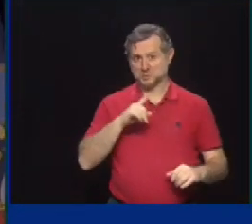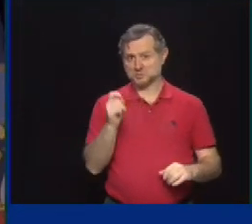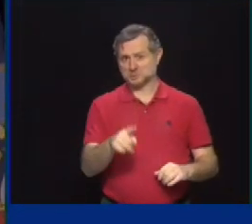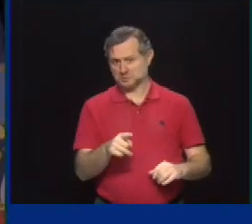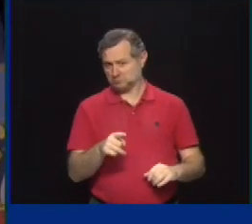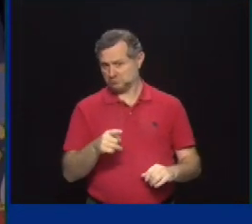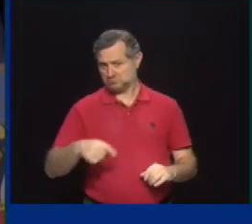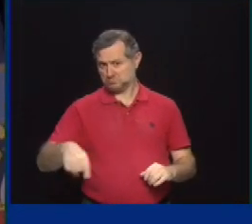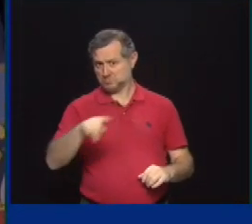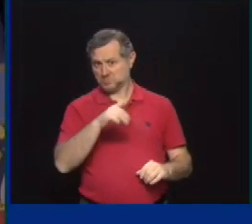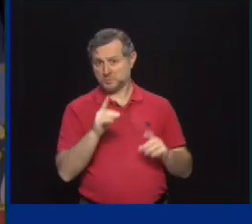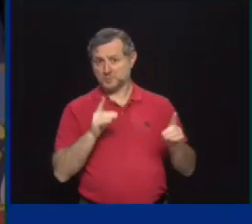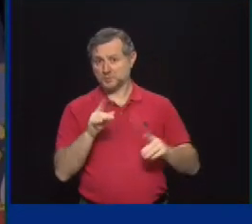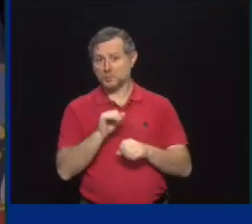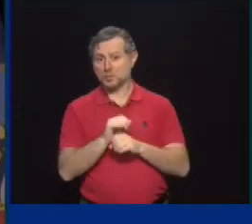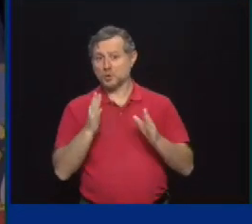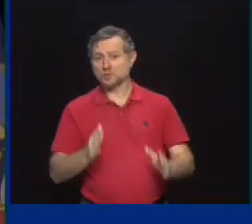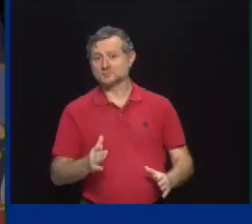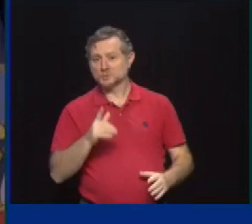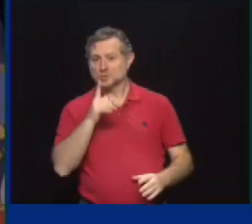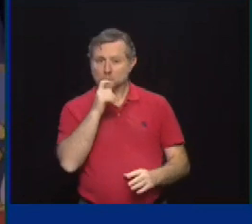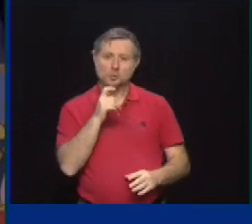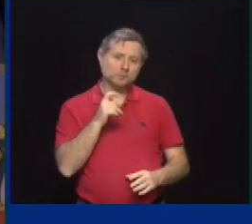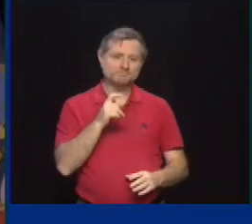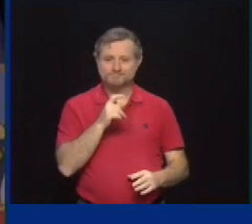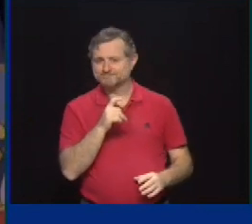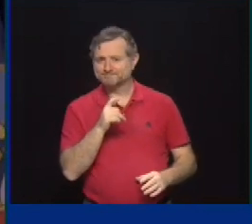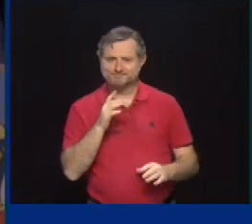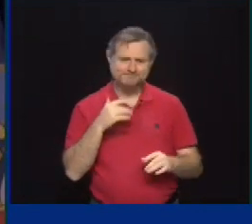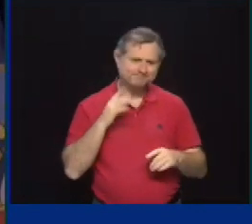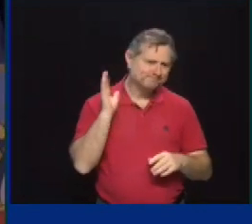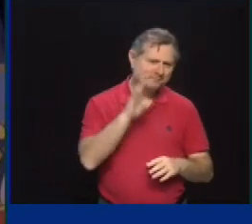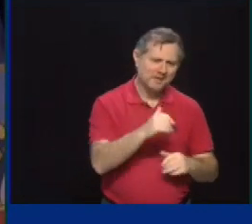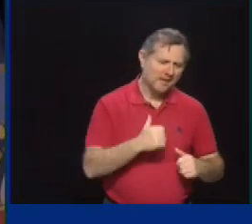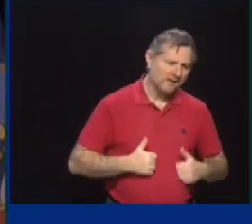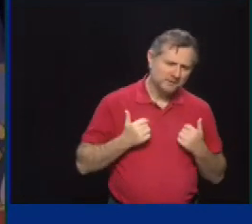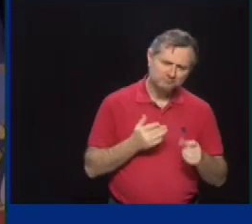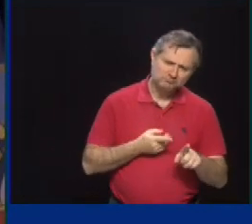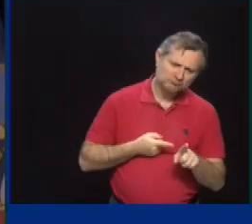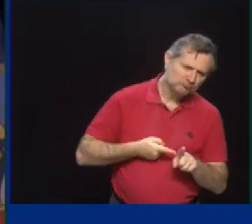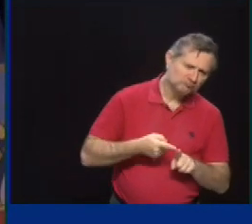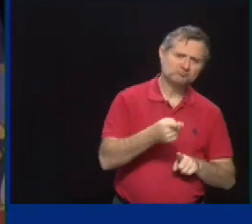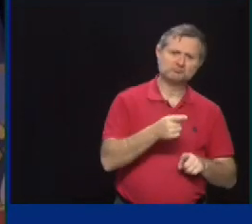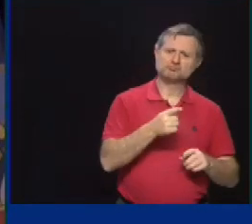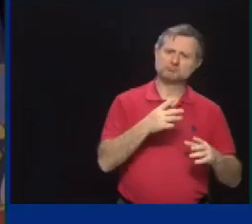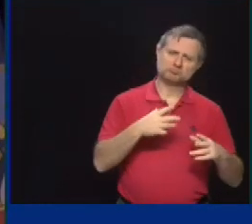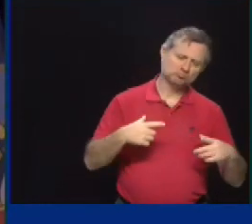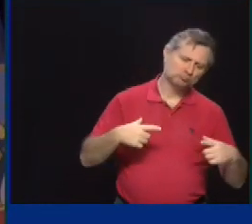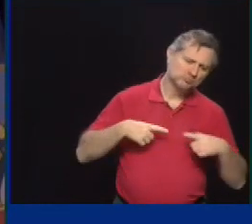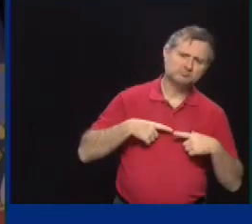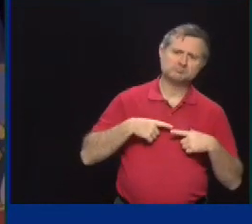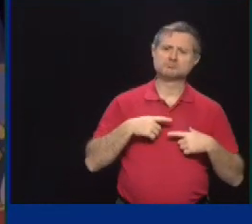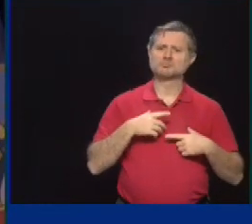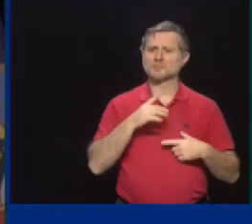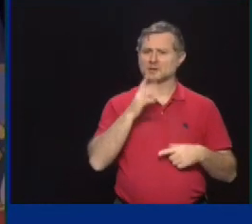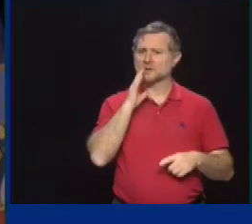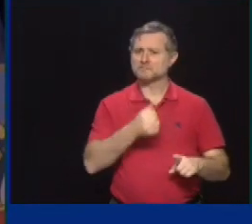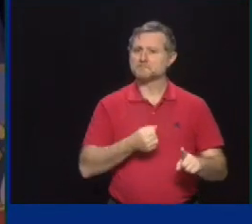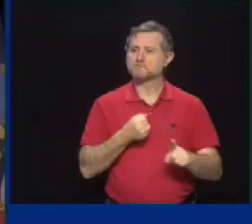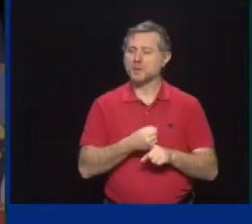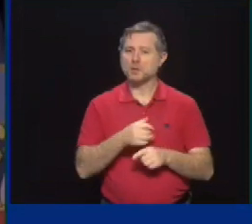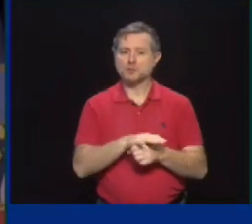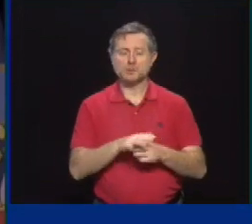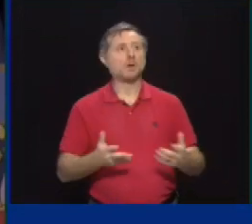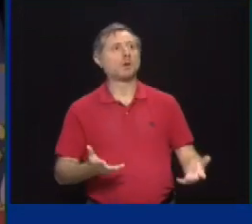this their career. I don't live far from some of these facilities in upstate New York, my home. And I know it has an impact on the local economy. So the question is,